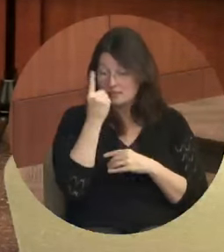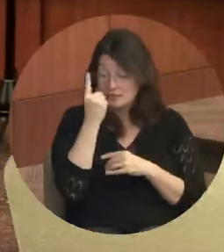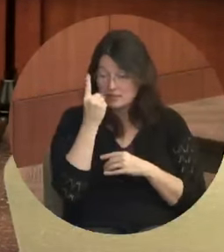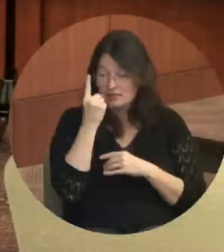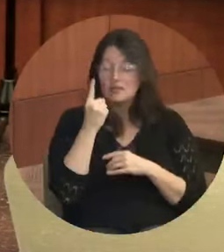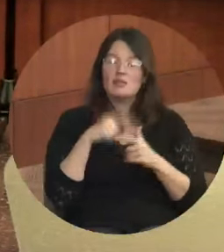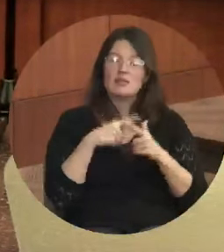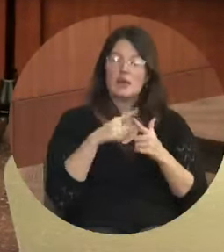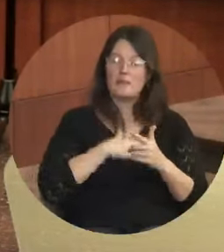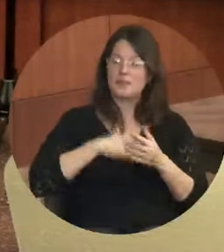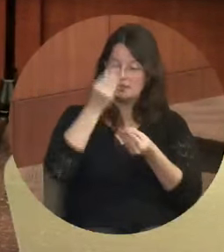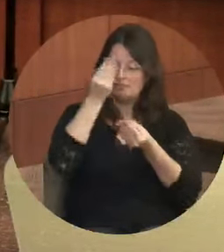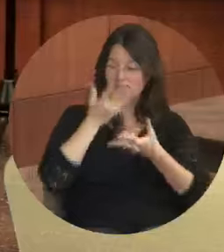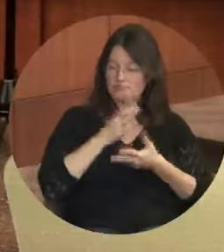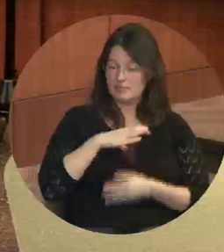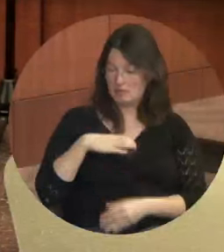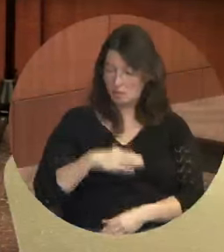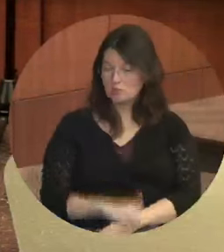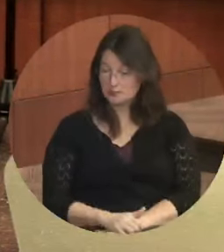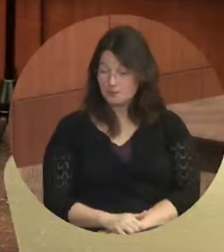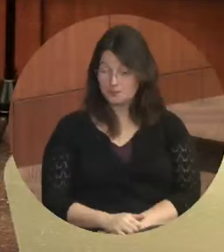please let council know about that.